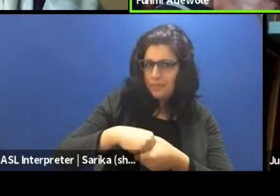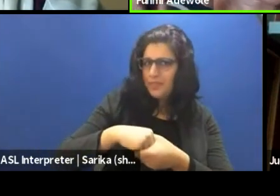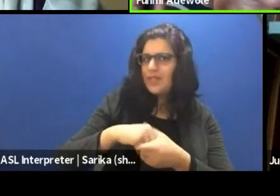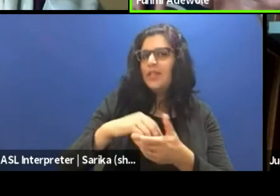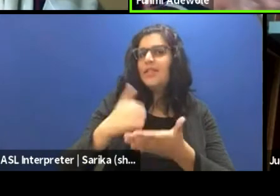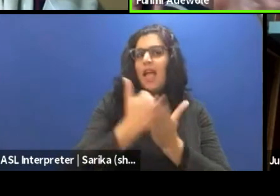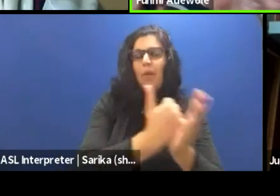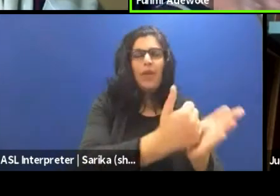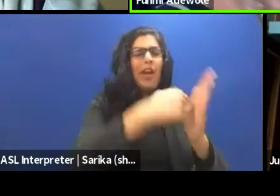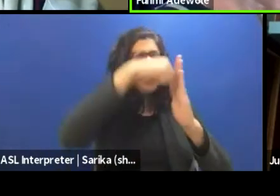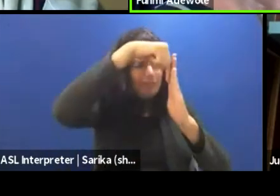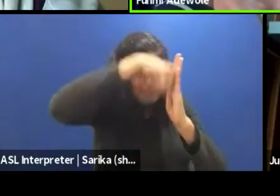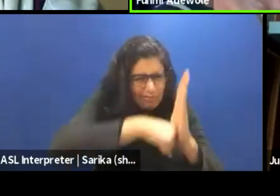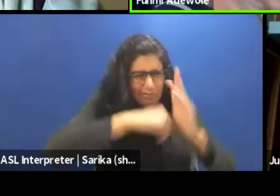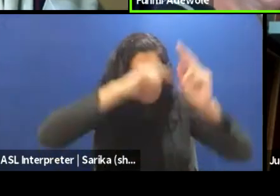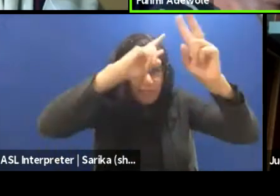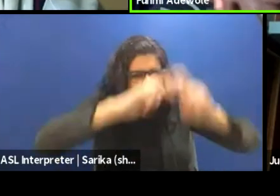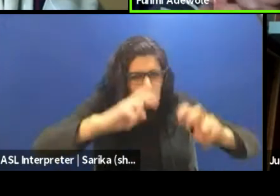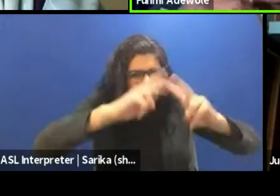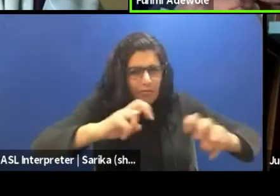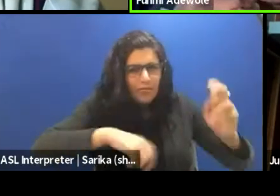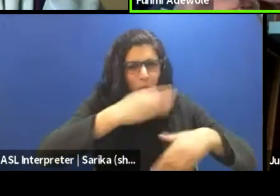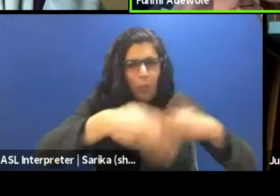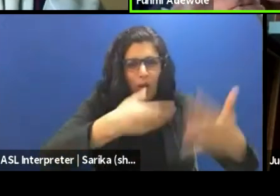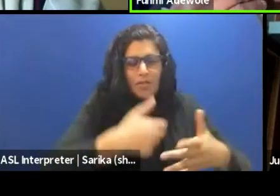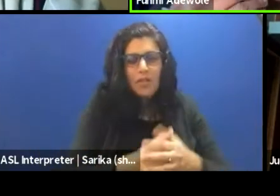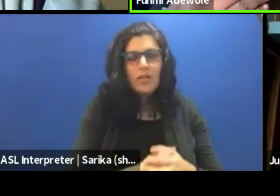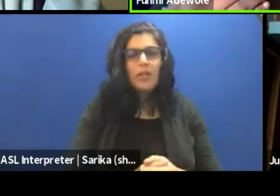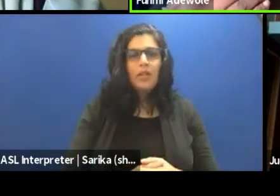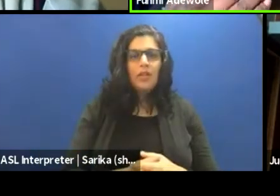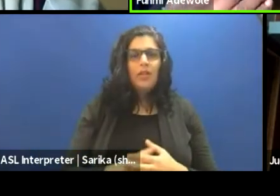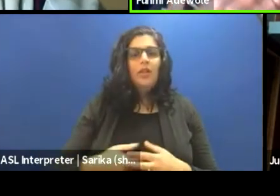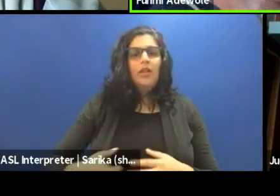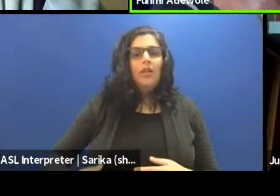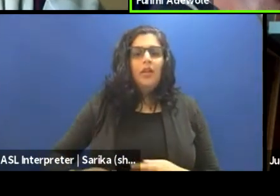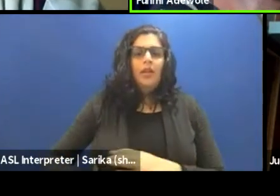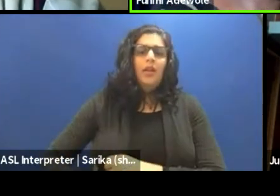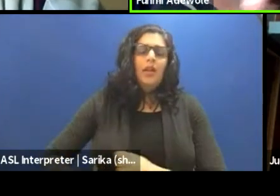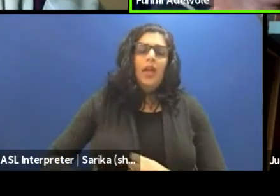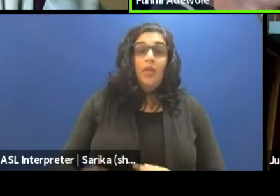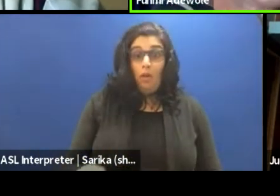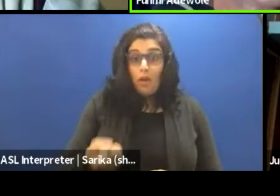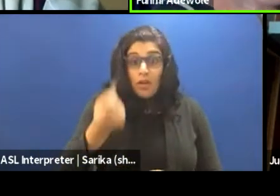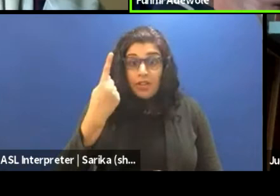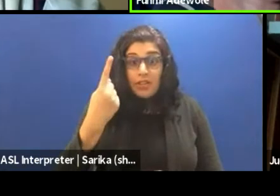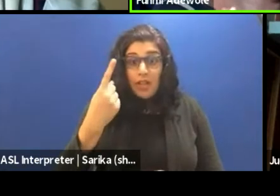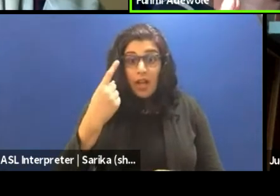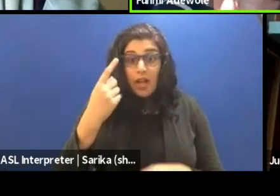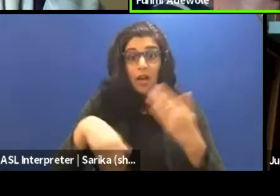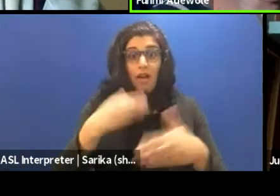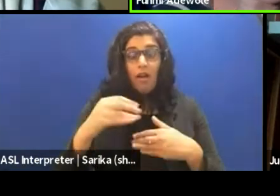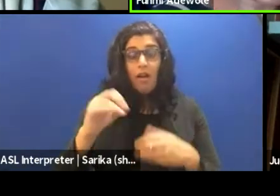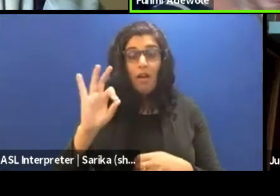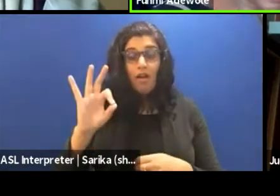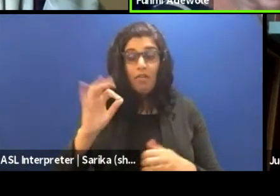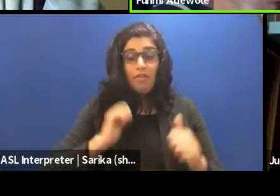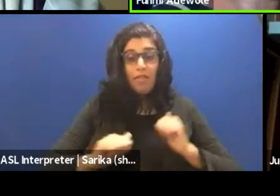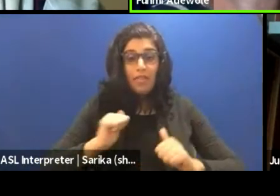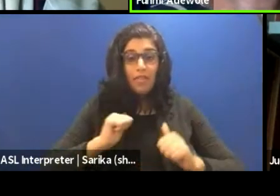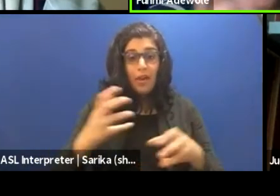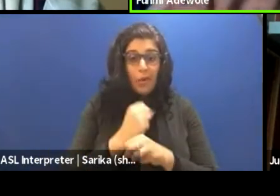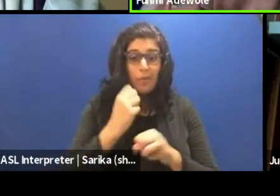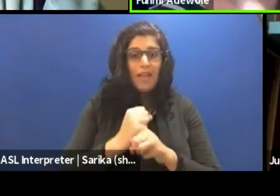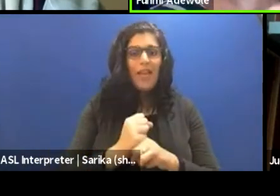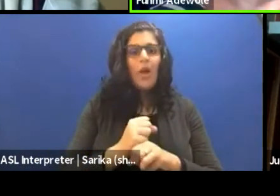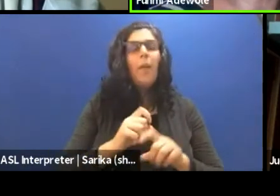into the, into those processes. So the understanding the process of theatre making and also understanding